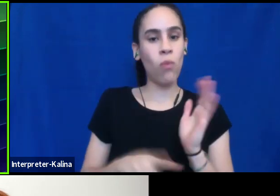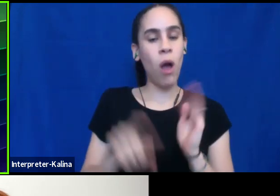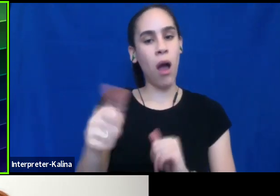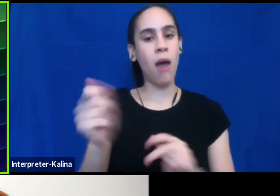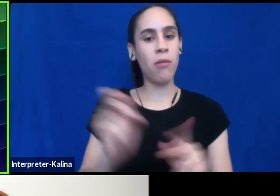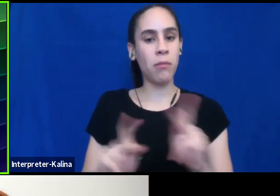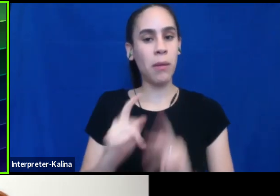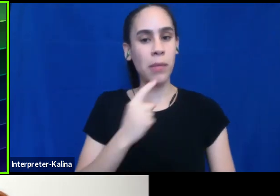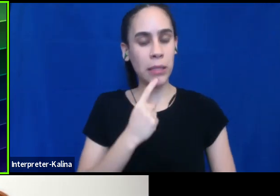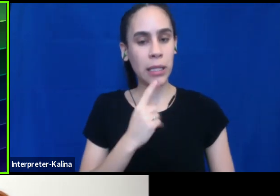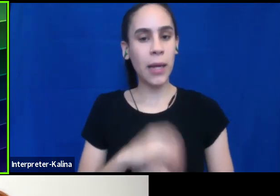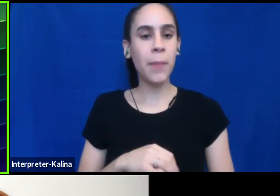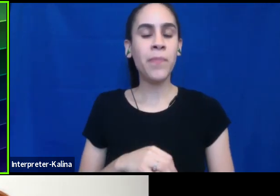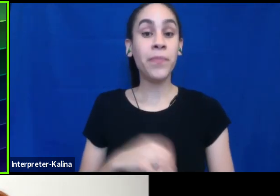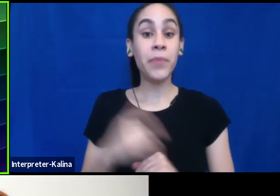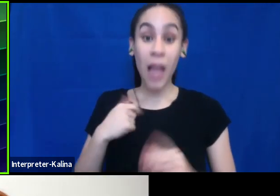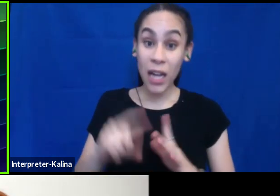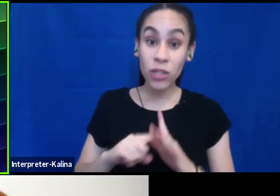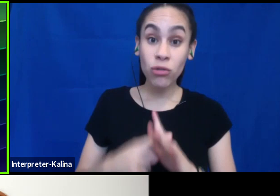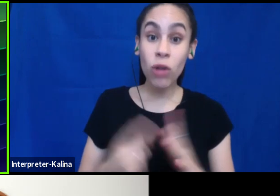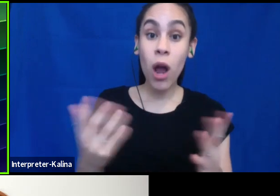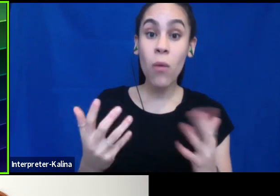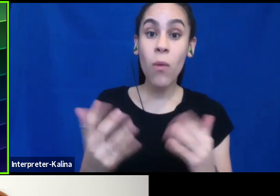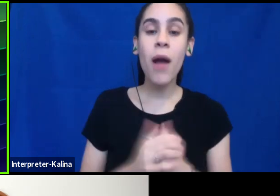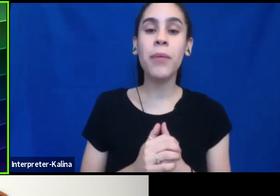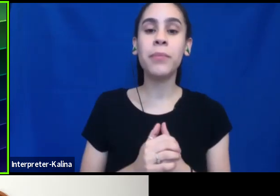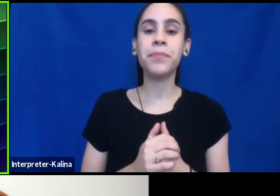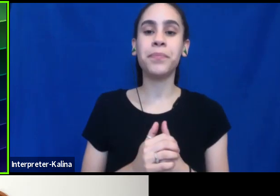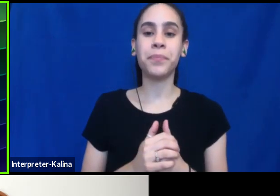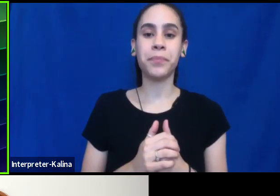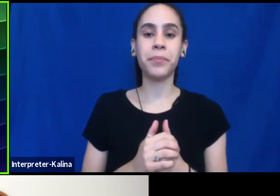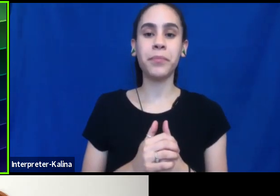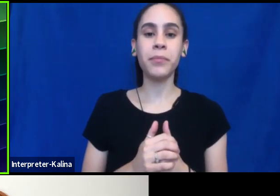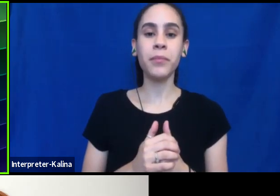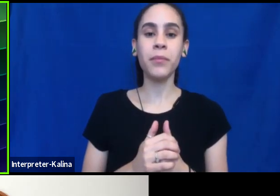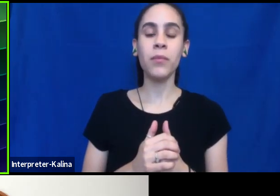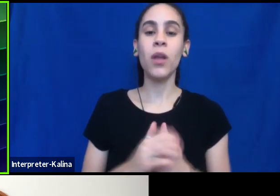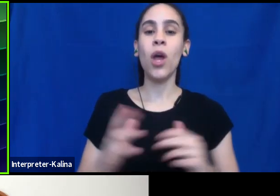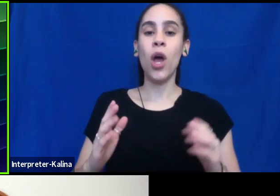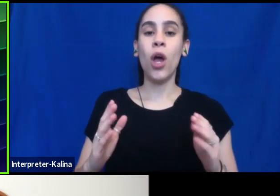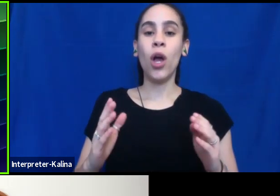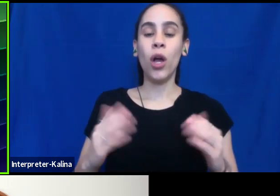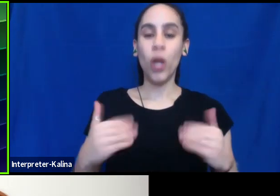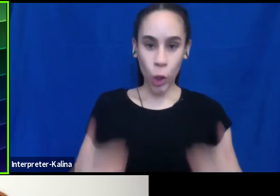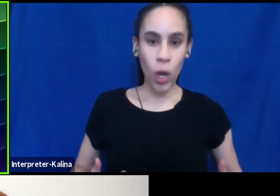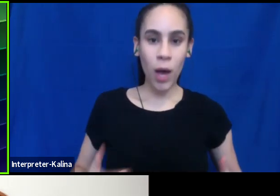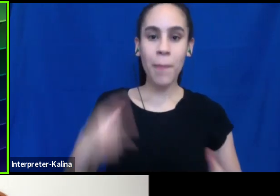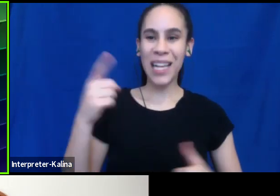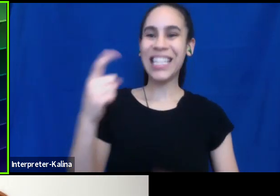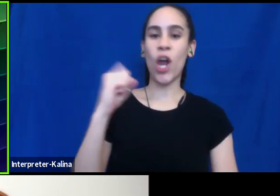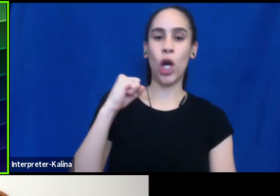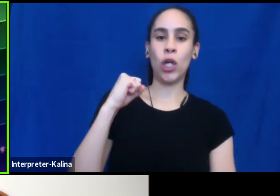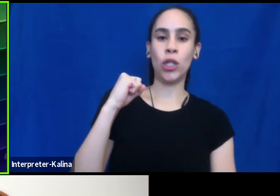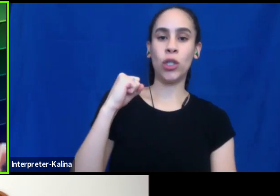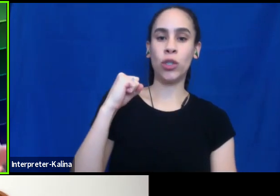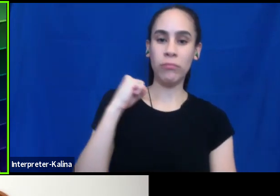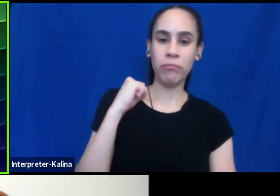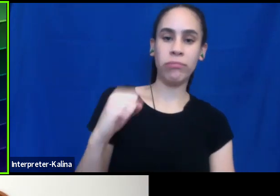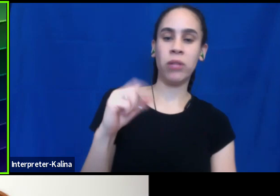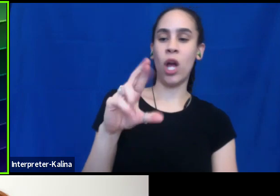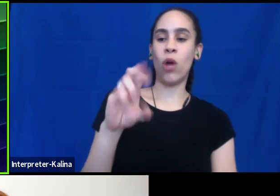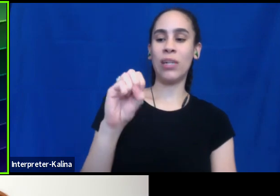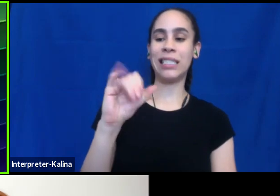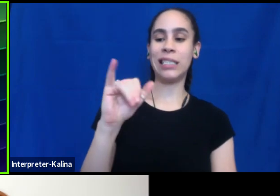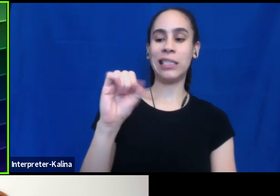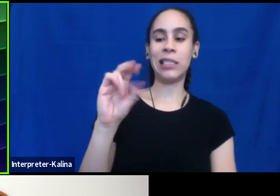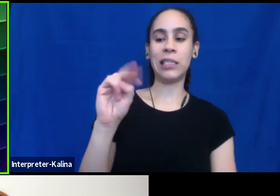is, um, talking about how humans are resistant learners. And, um, so, you know, if we,